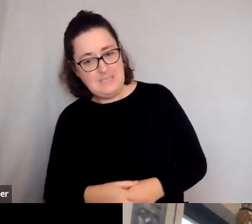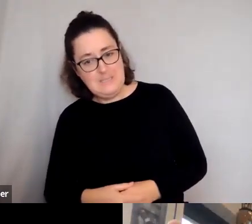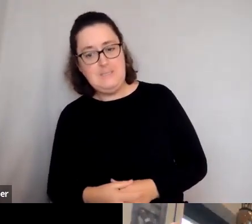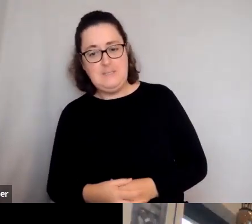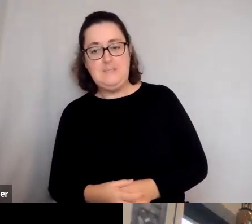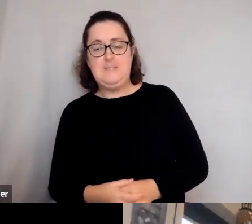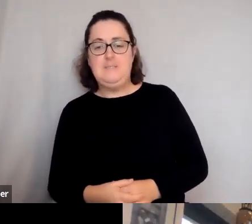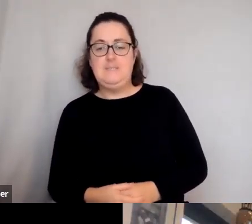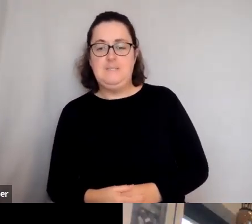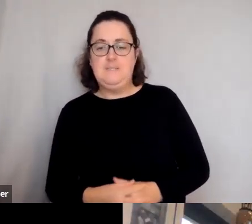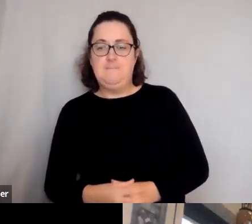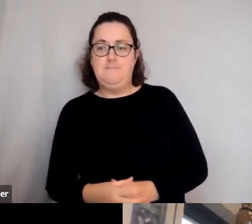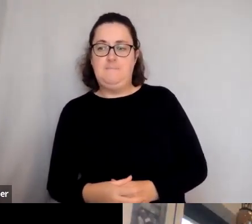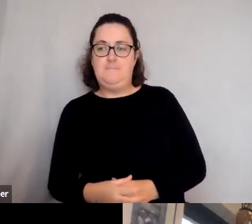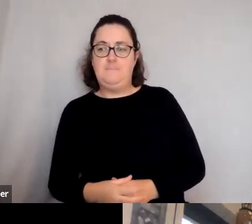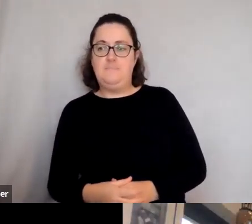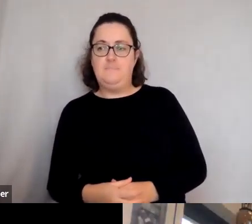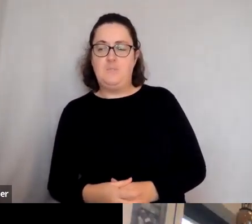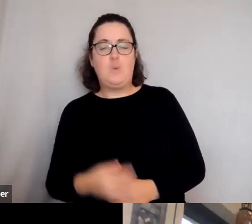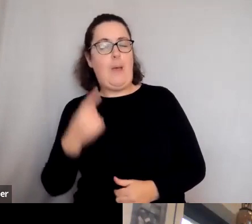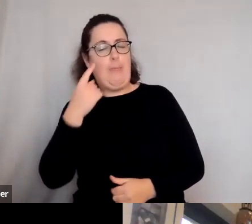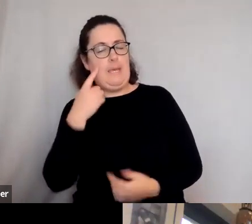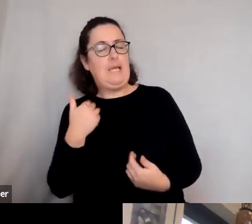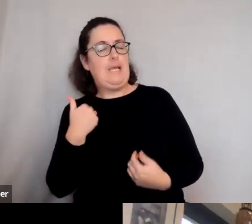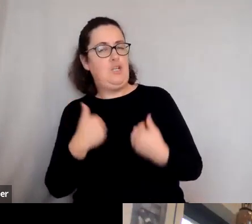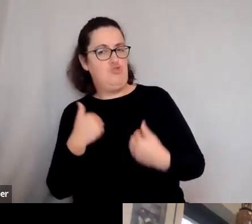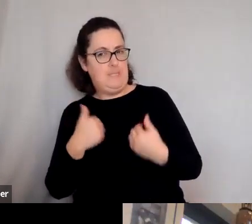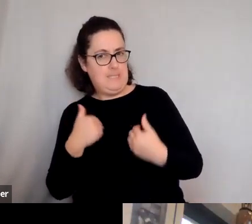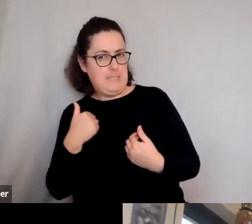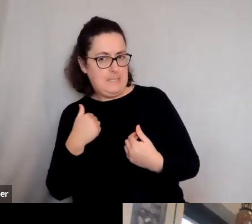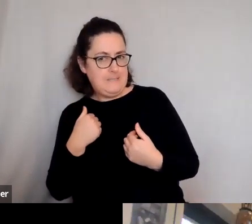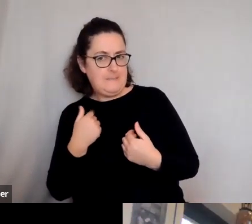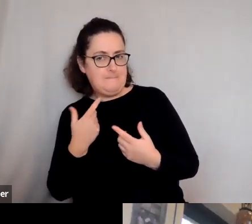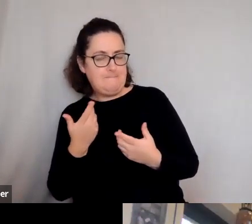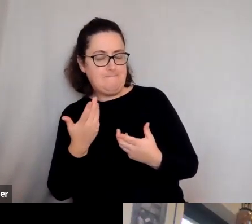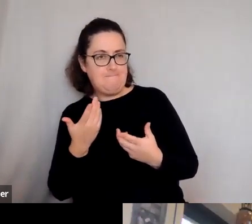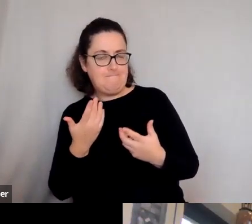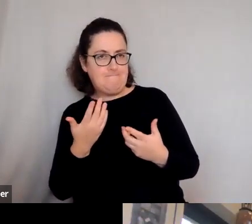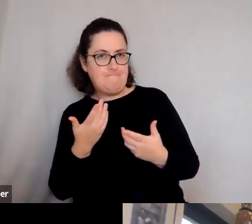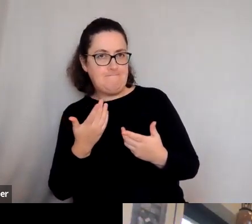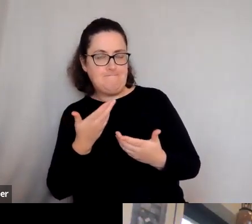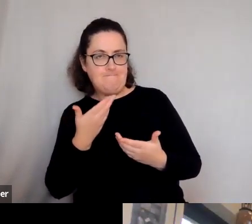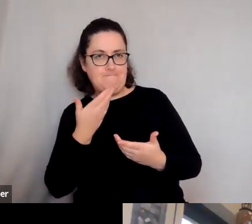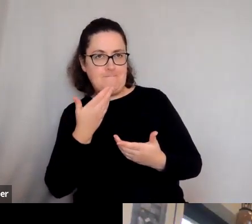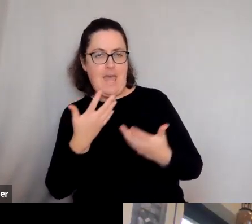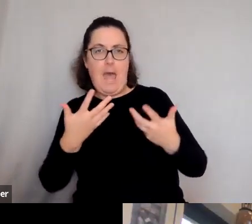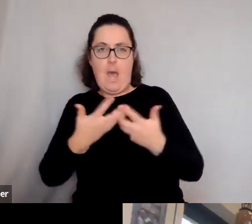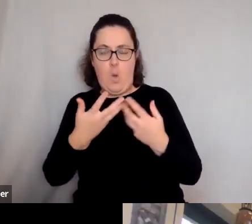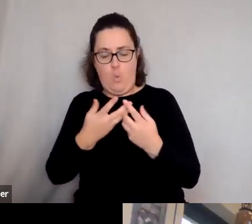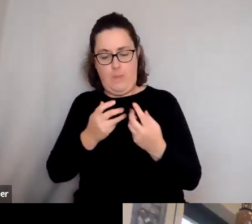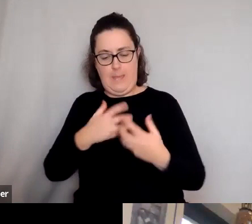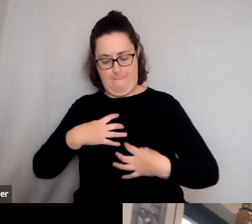interesting gambit. And I think it's a way, it's one of the ways in which people readjust